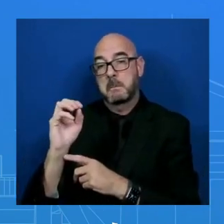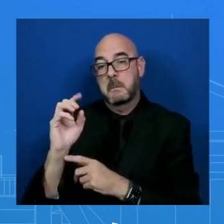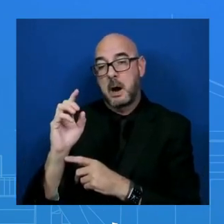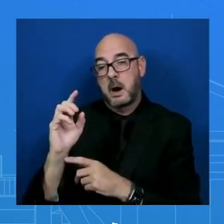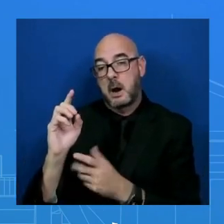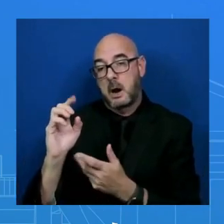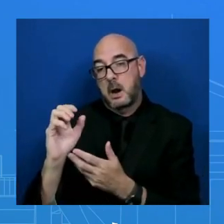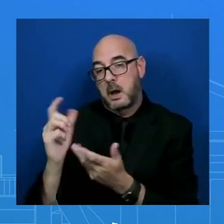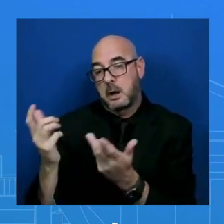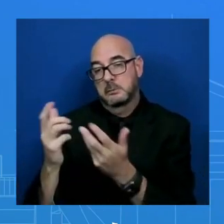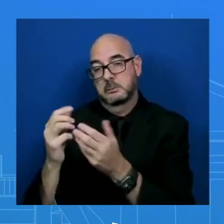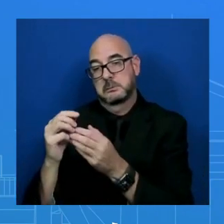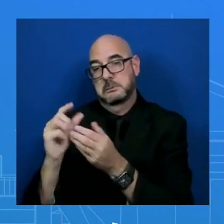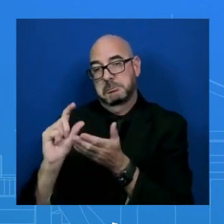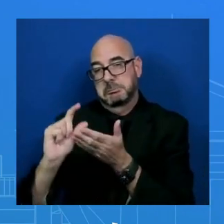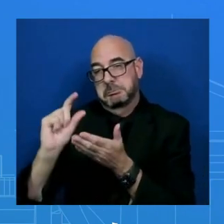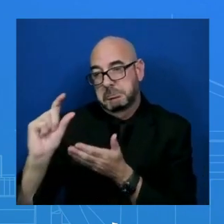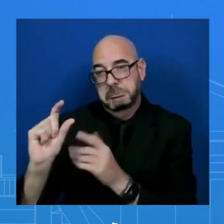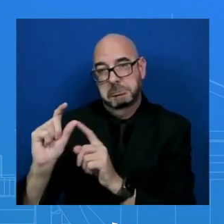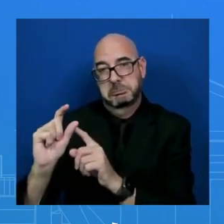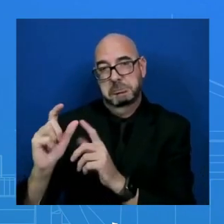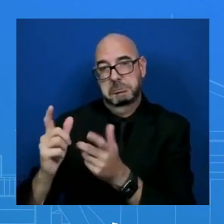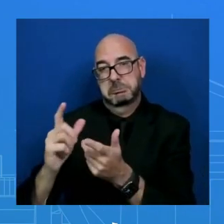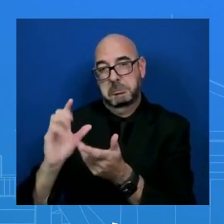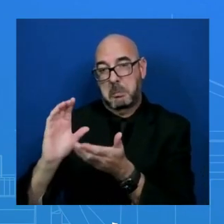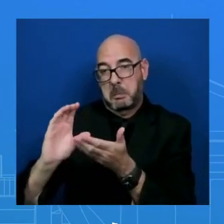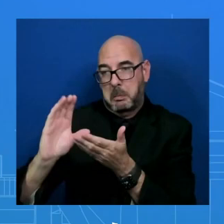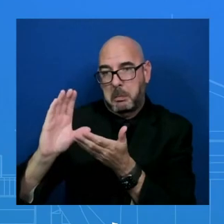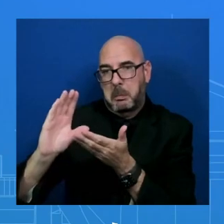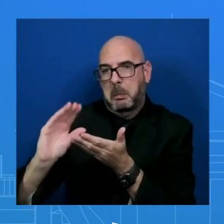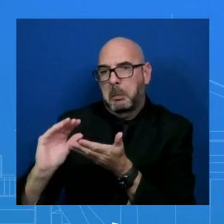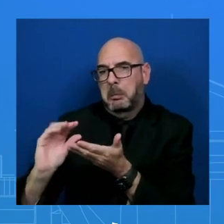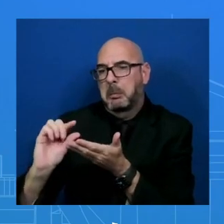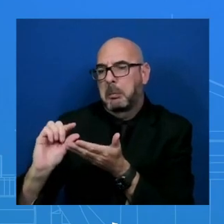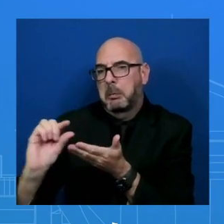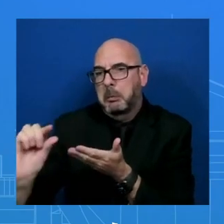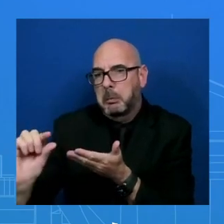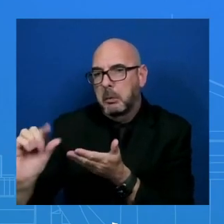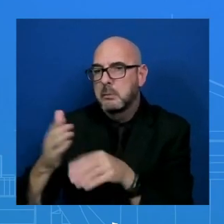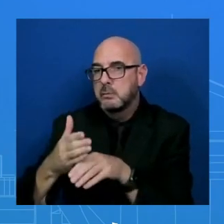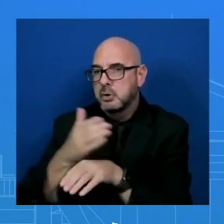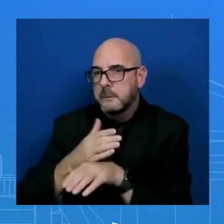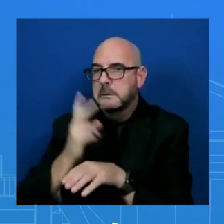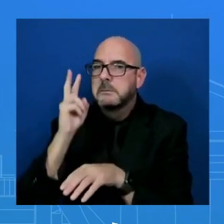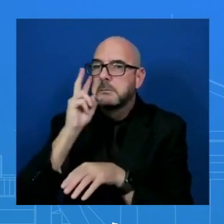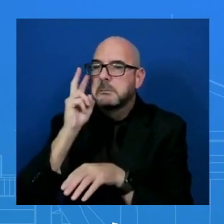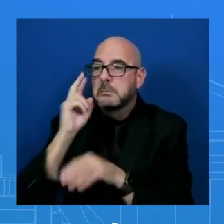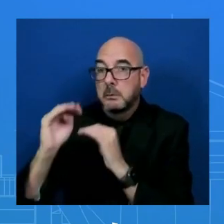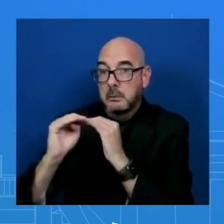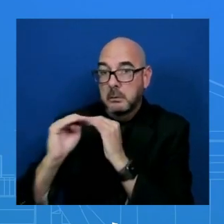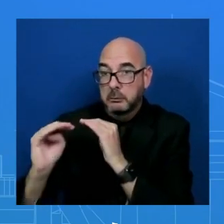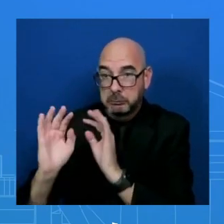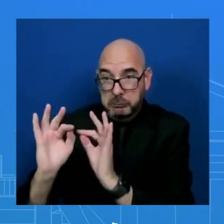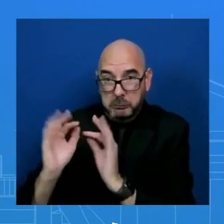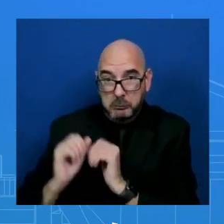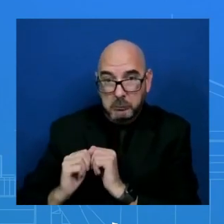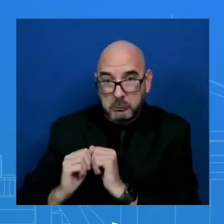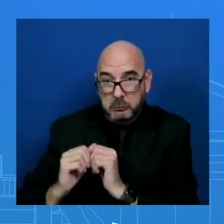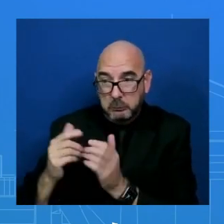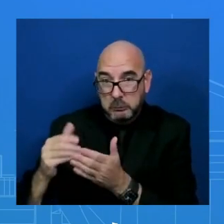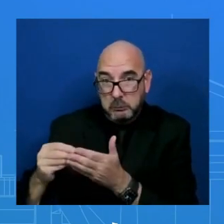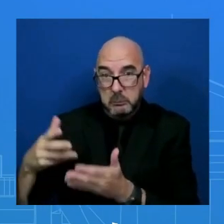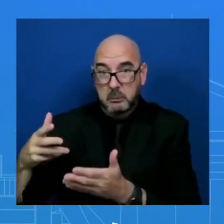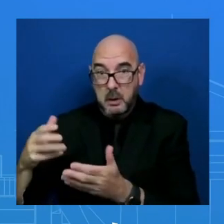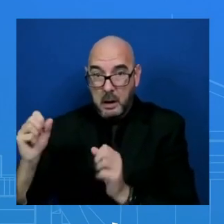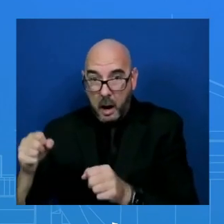to put into ensuring greater stability, greater prosperity, greater capacity in the rest of the world,